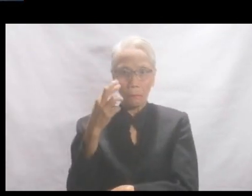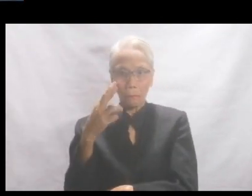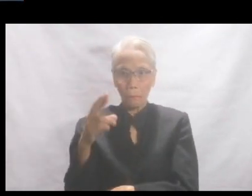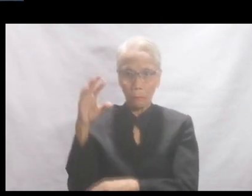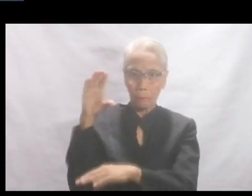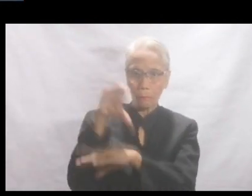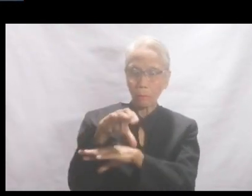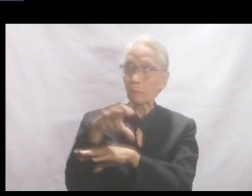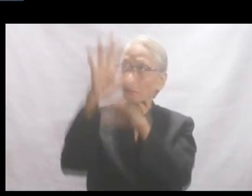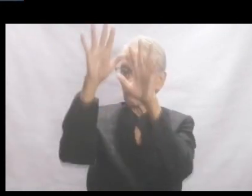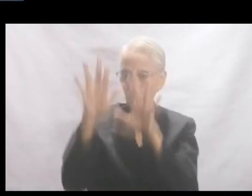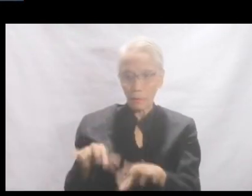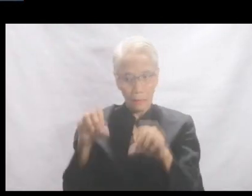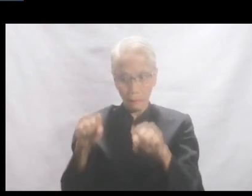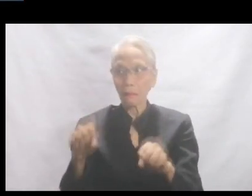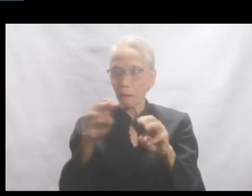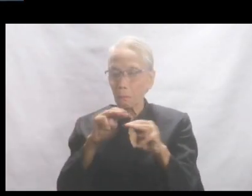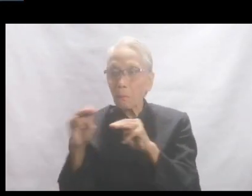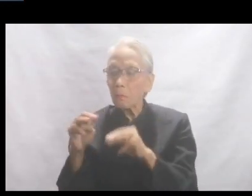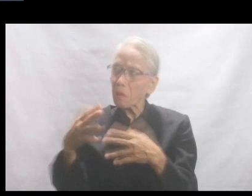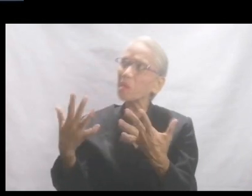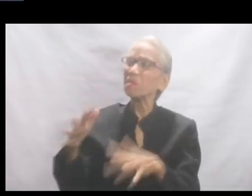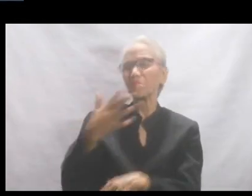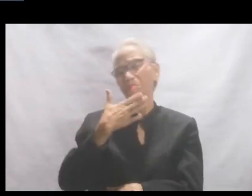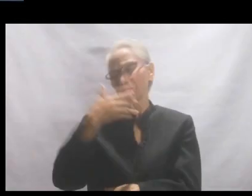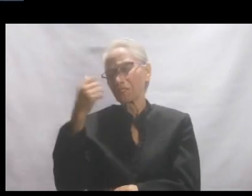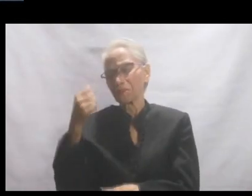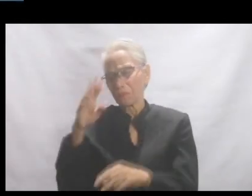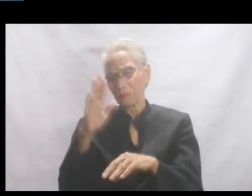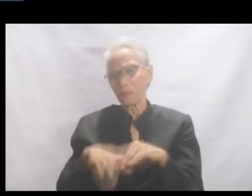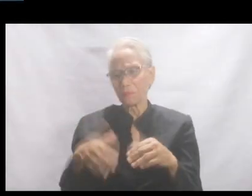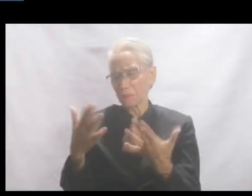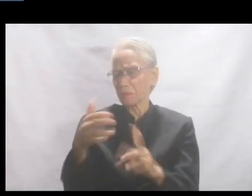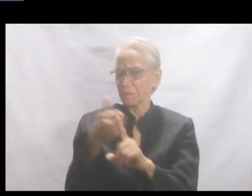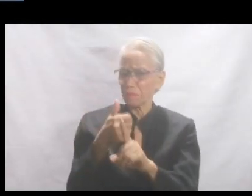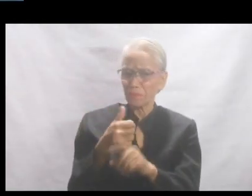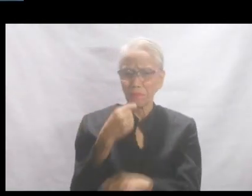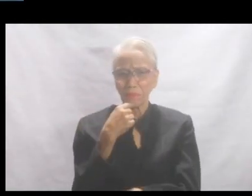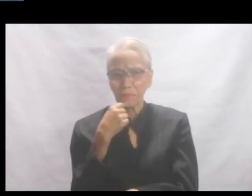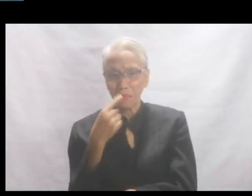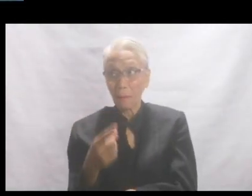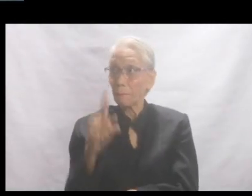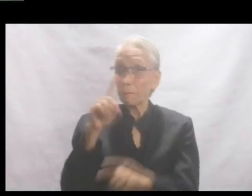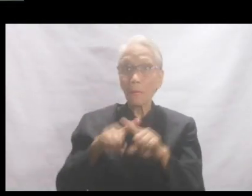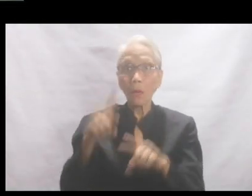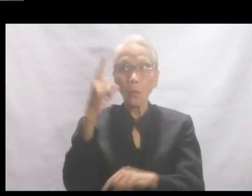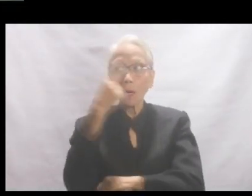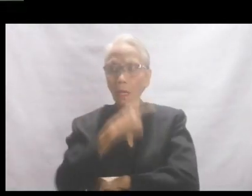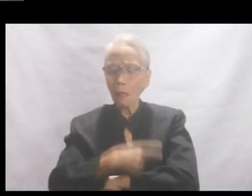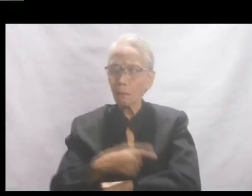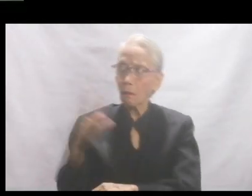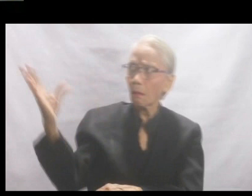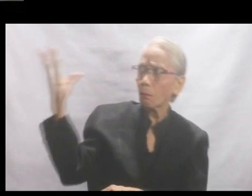nor the force of the rain could move him. This is better than all. He said to himself. But one day